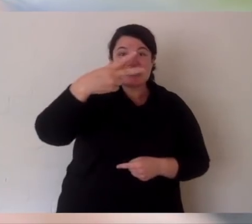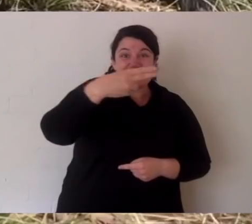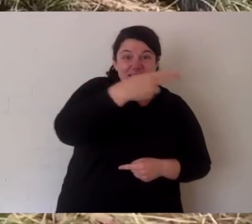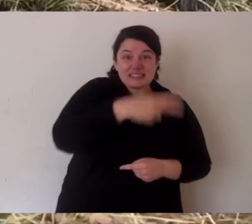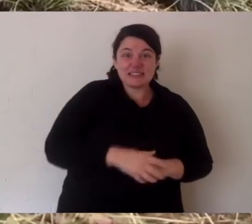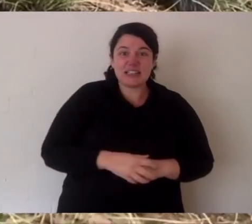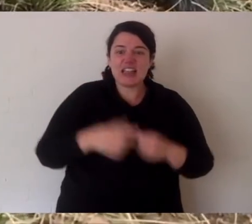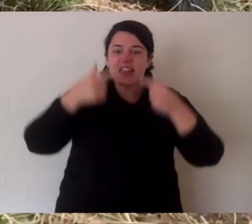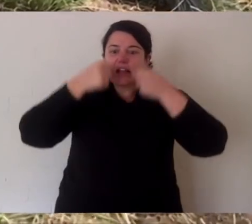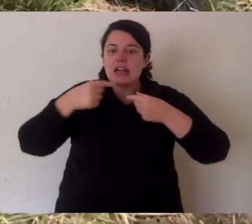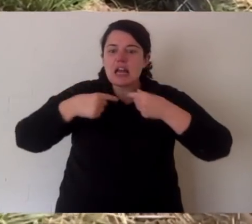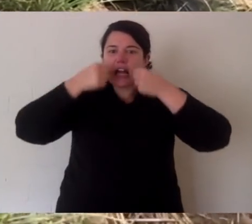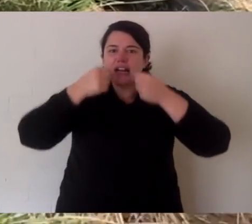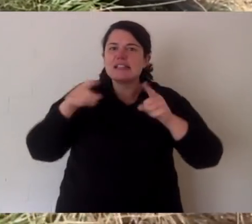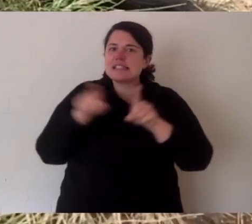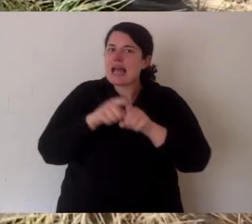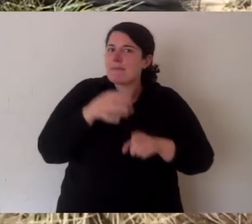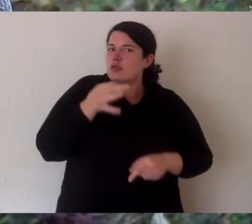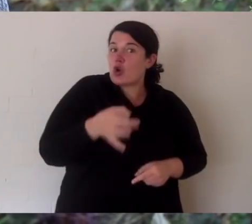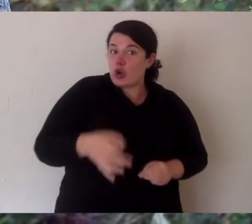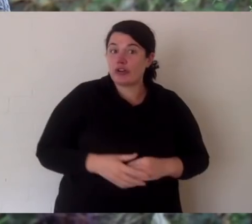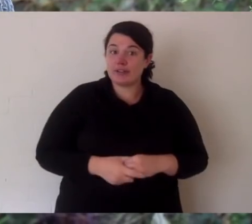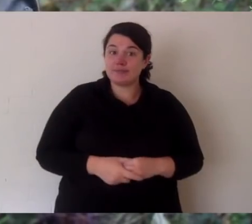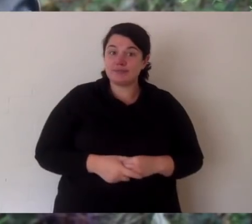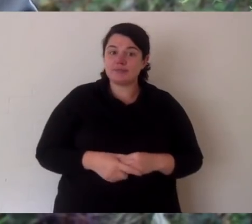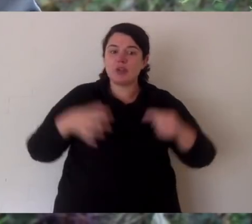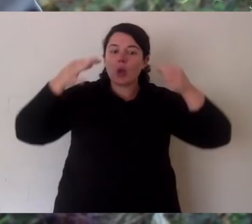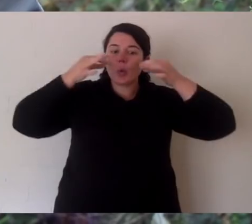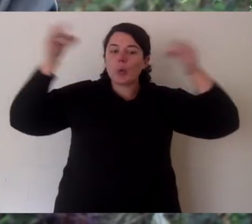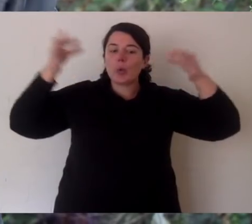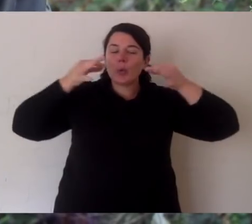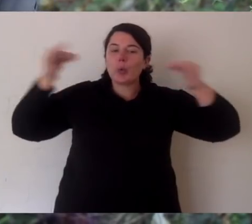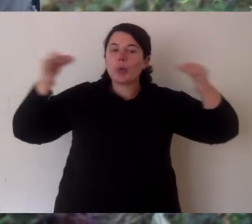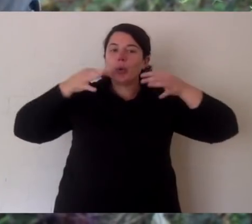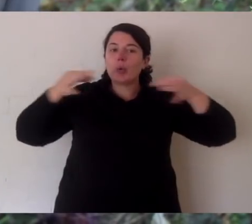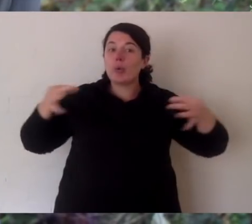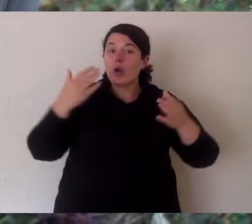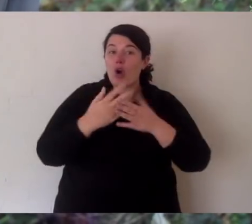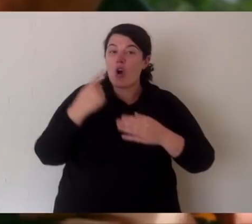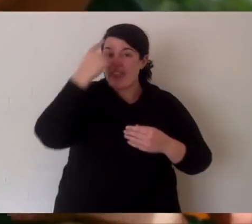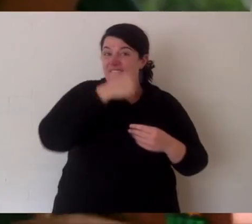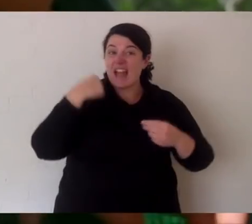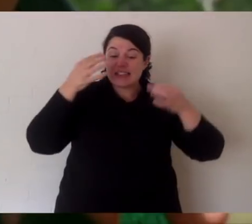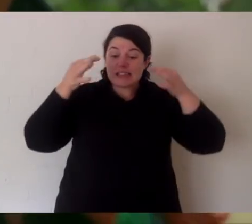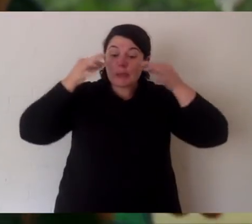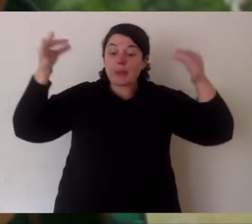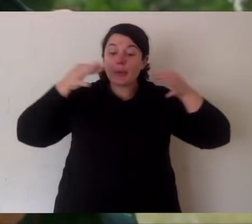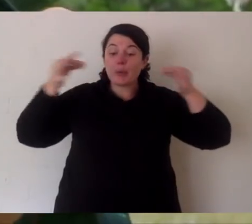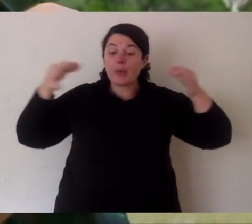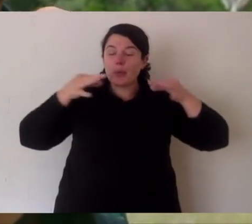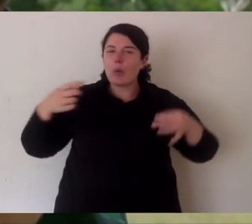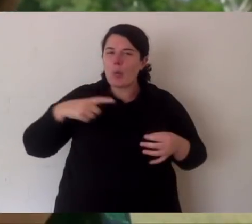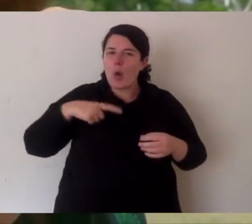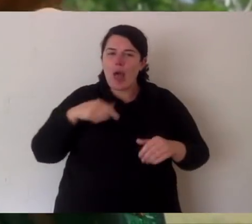canines and scissor-like teeth in the back which shear off meat. The canines are the big ones in the front like a dog. Now we move up they've got